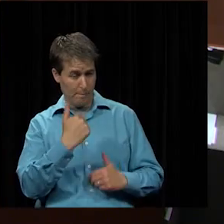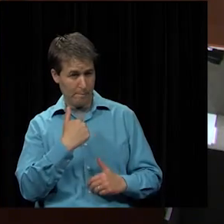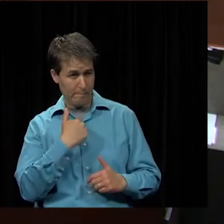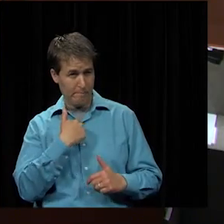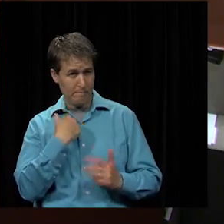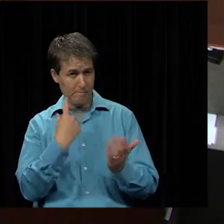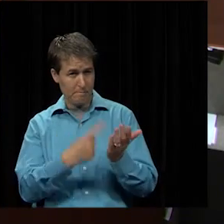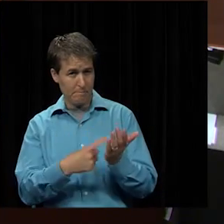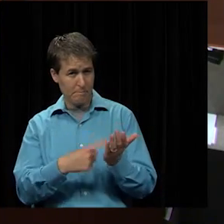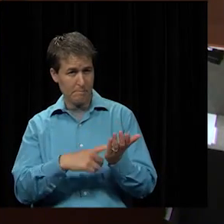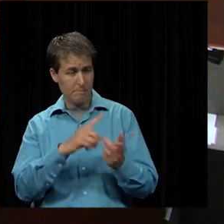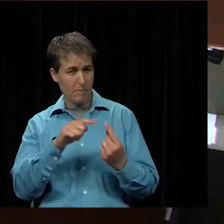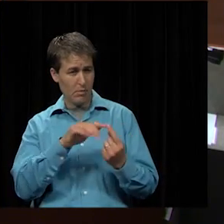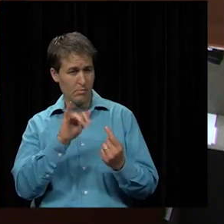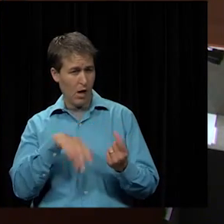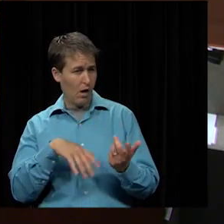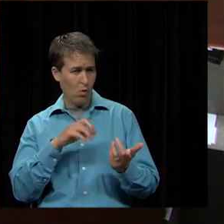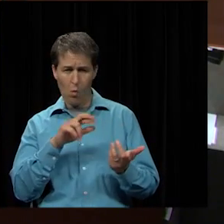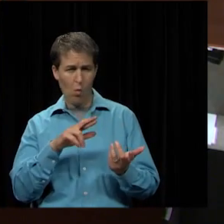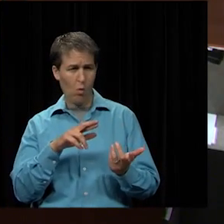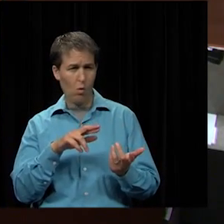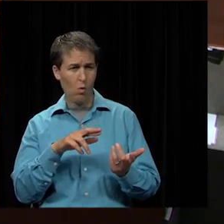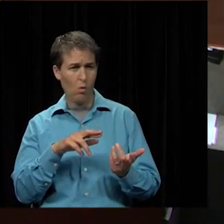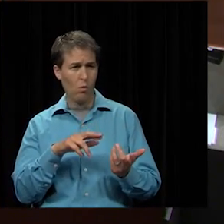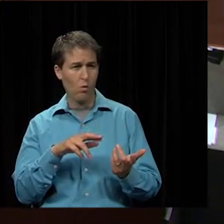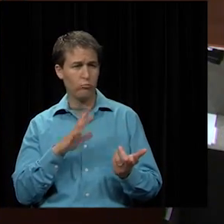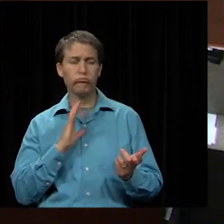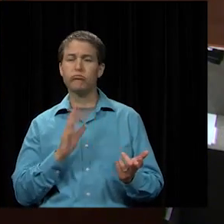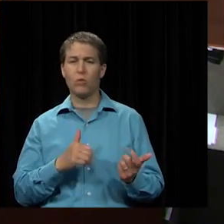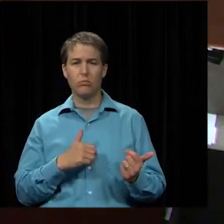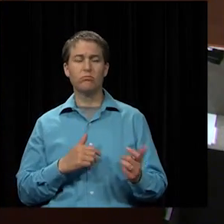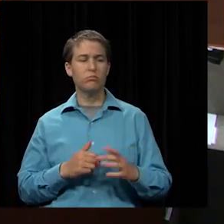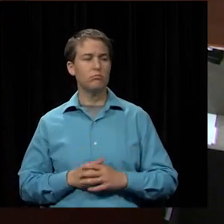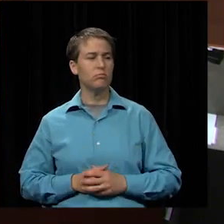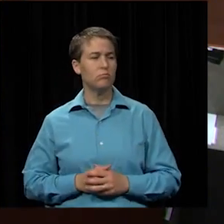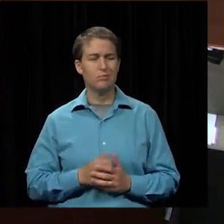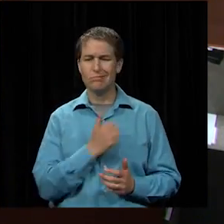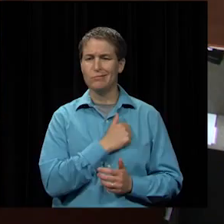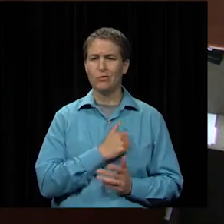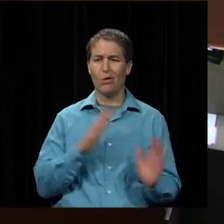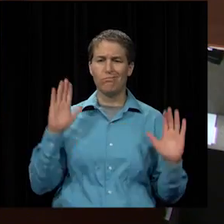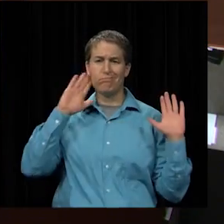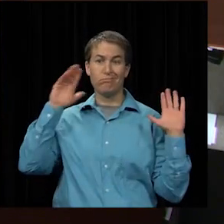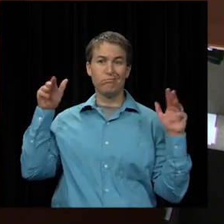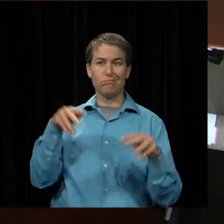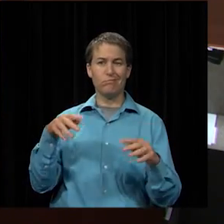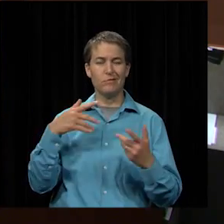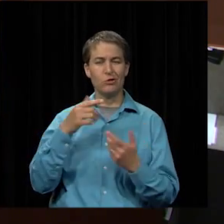little about the bullet points or do we have be fine okay sorry to put you on the spot greg